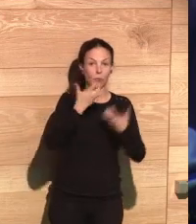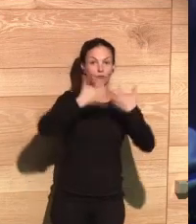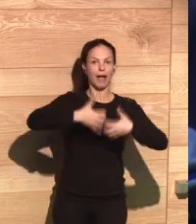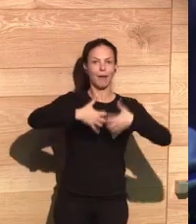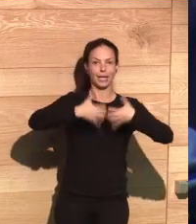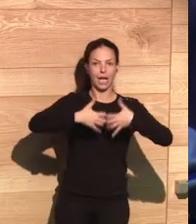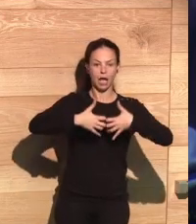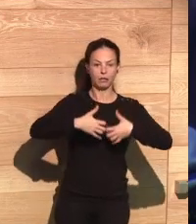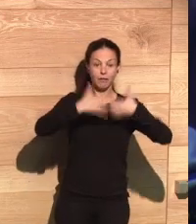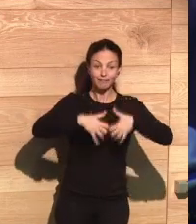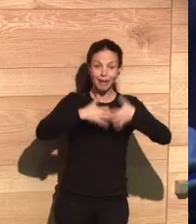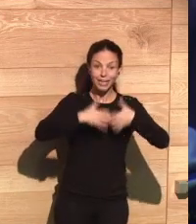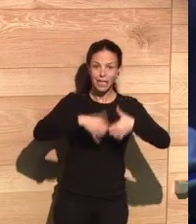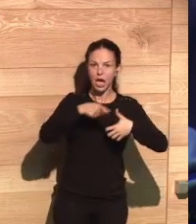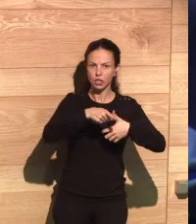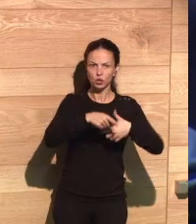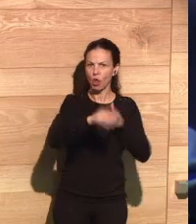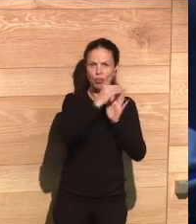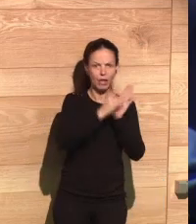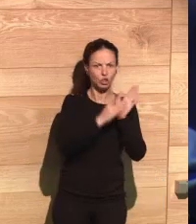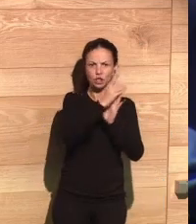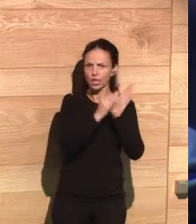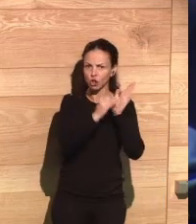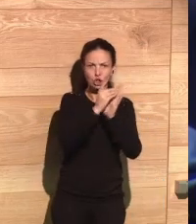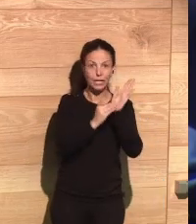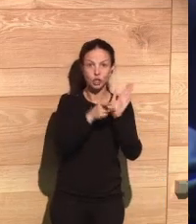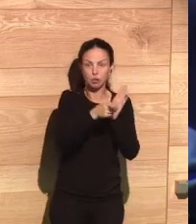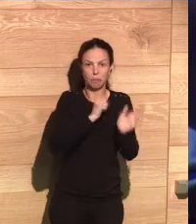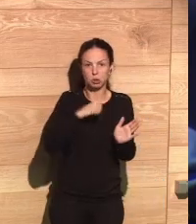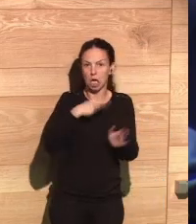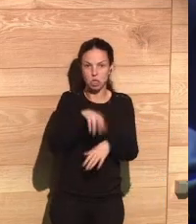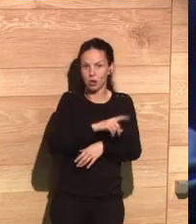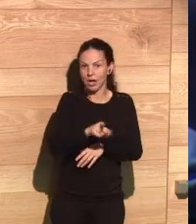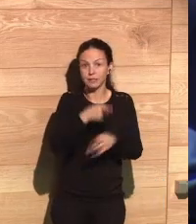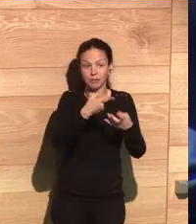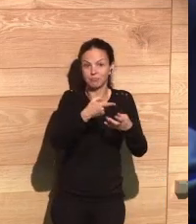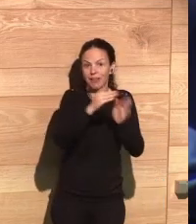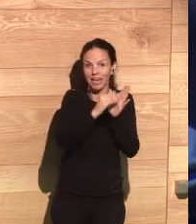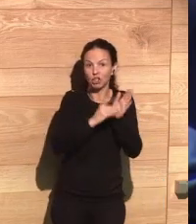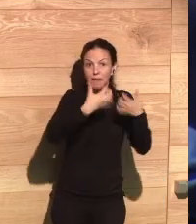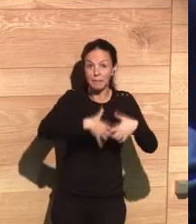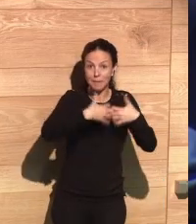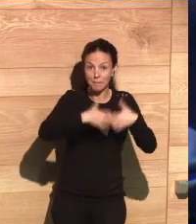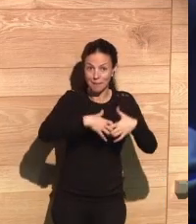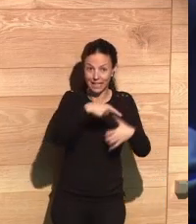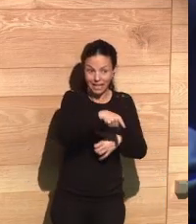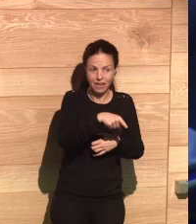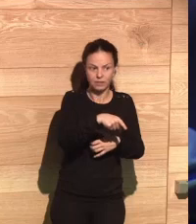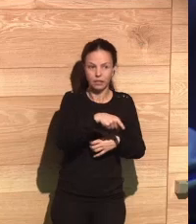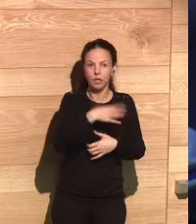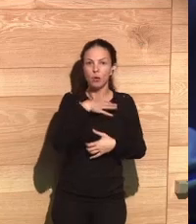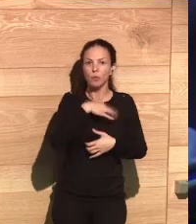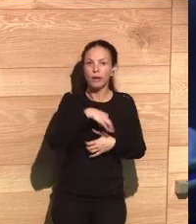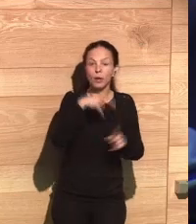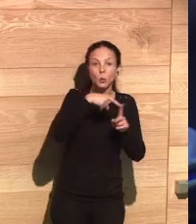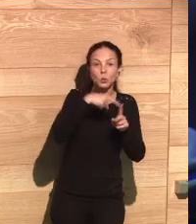For instance, an automated company or plant creates a lot of data that are not